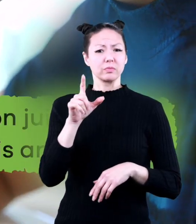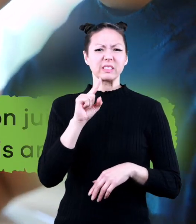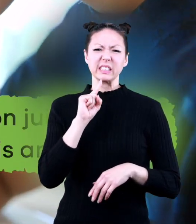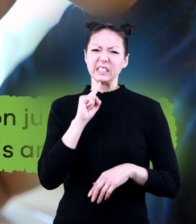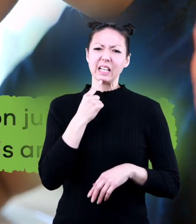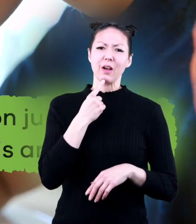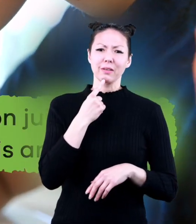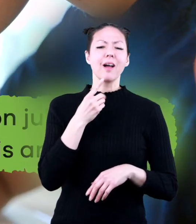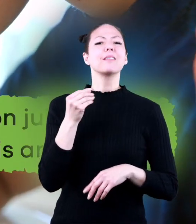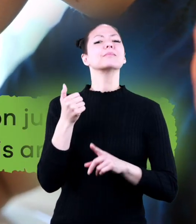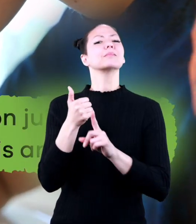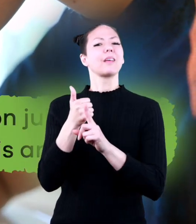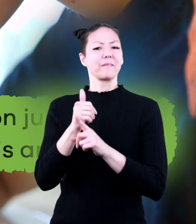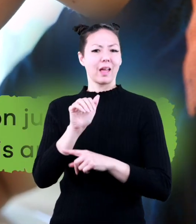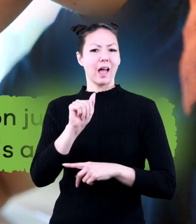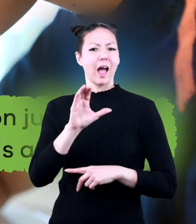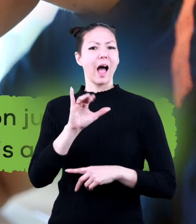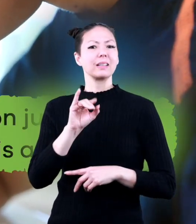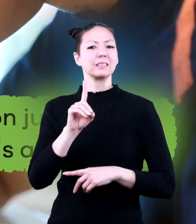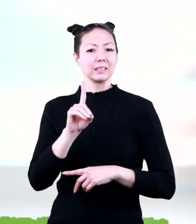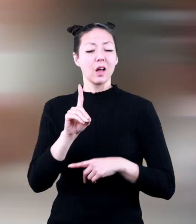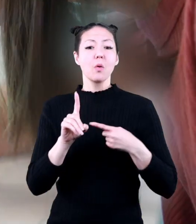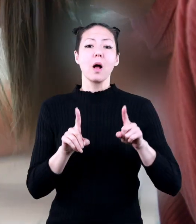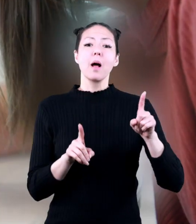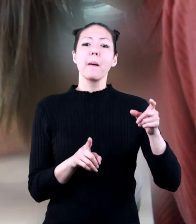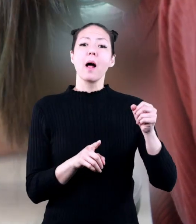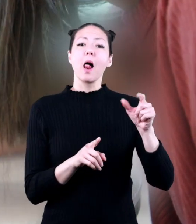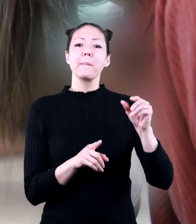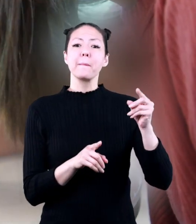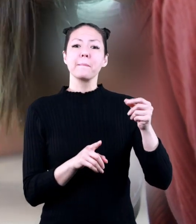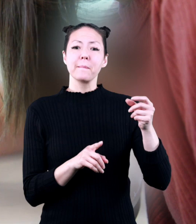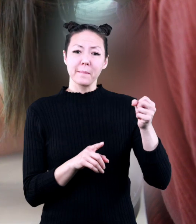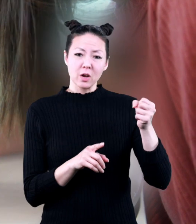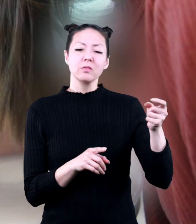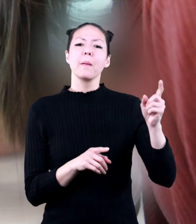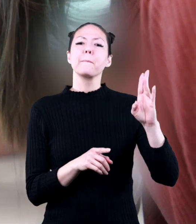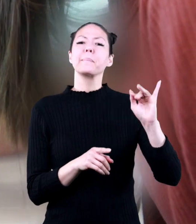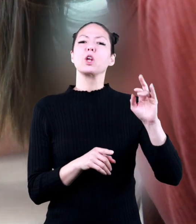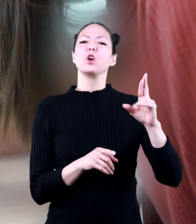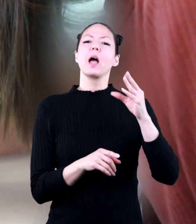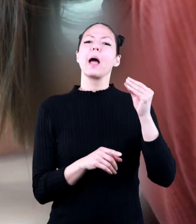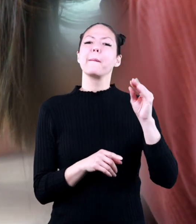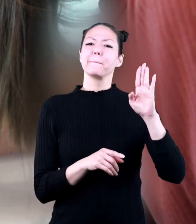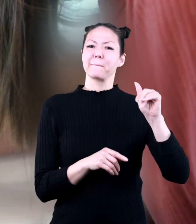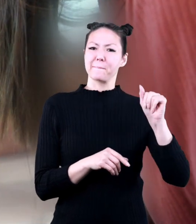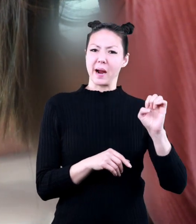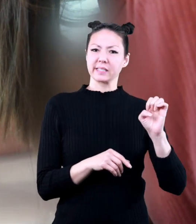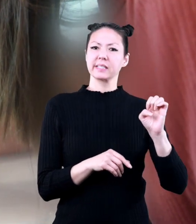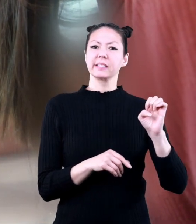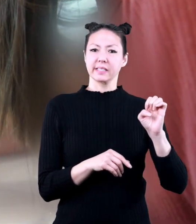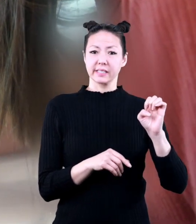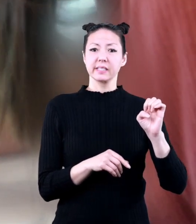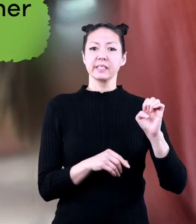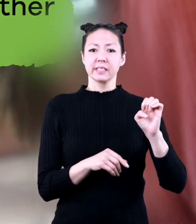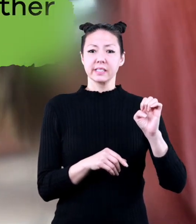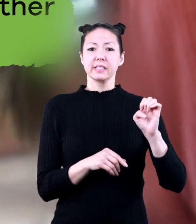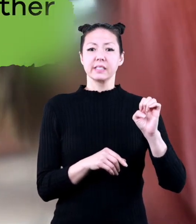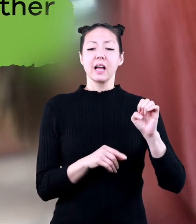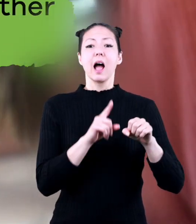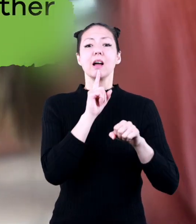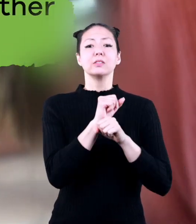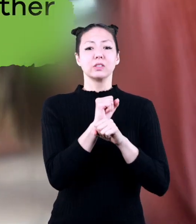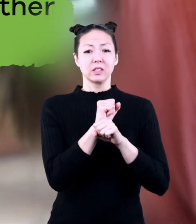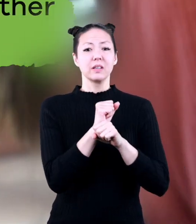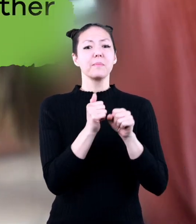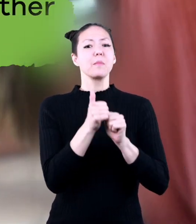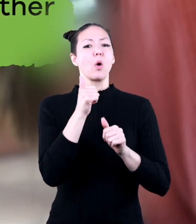juice is sour and is an acid almond milk is bitter and is a base actually